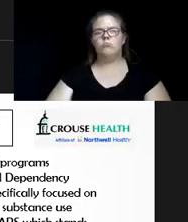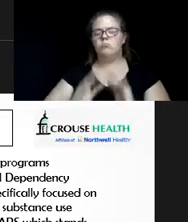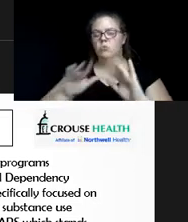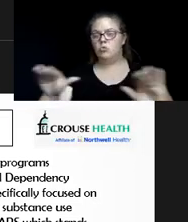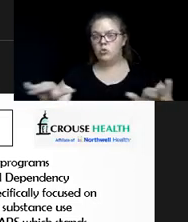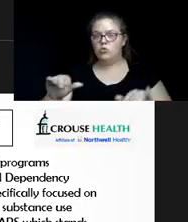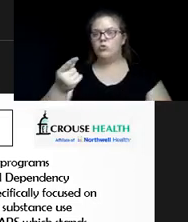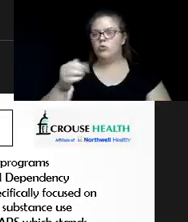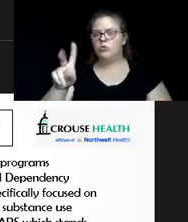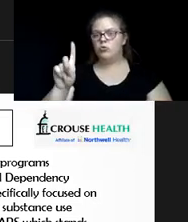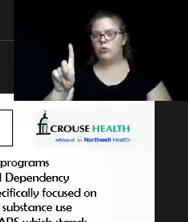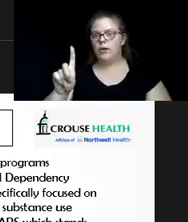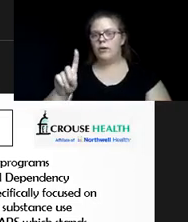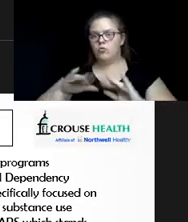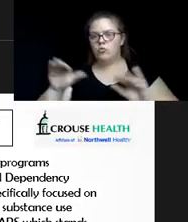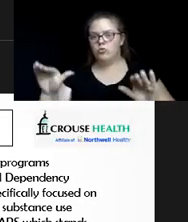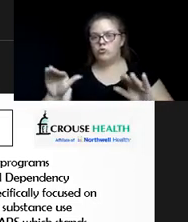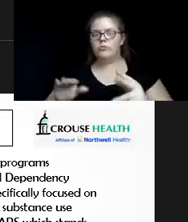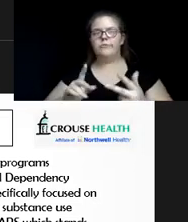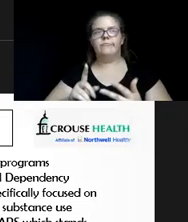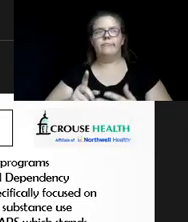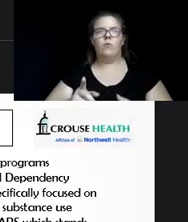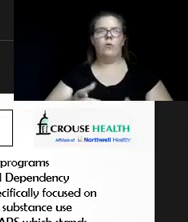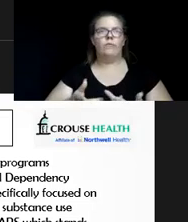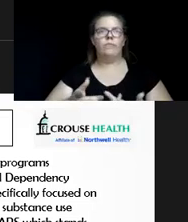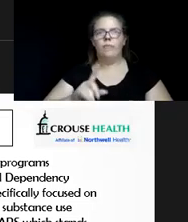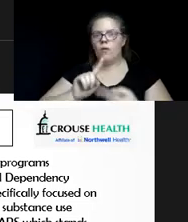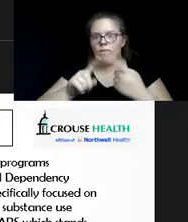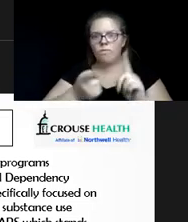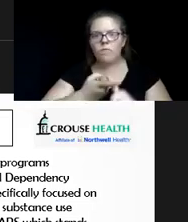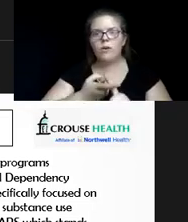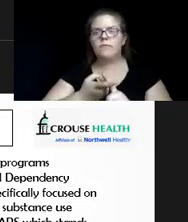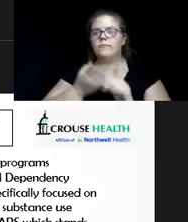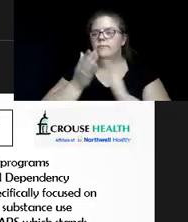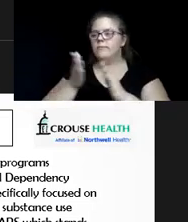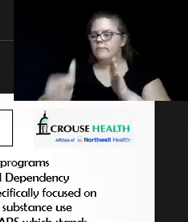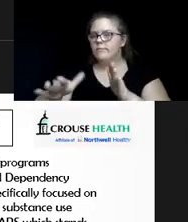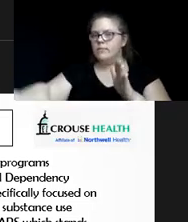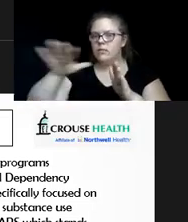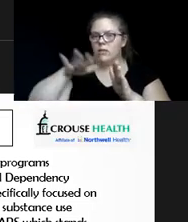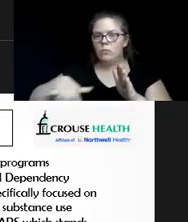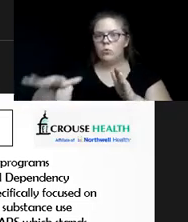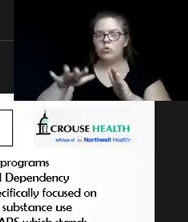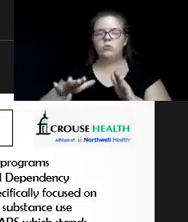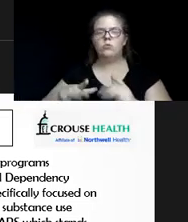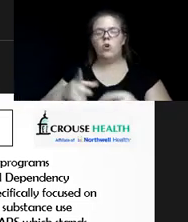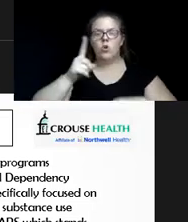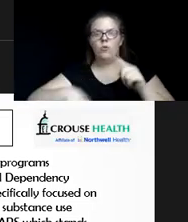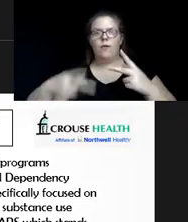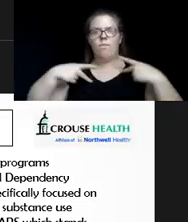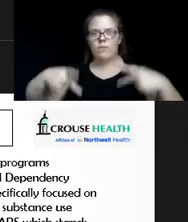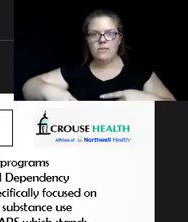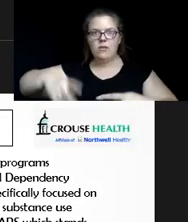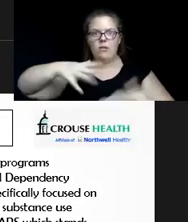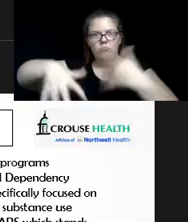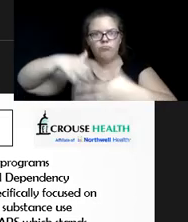your grandchildren, your friends, neighbors. So even though you cannot physically be around them, it still